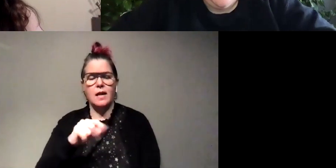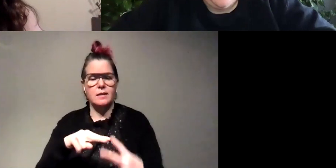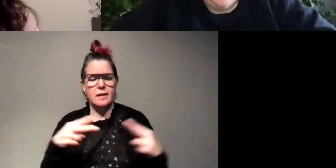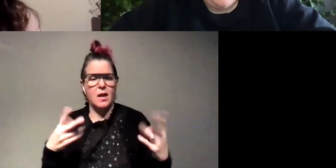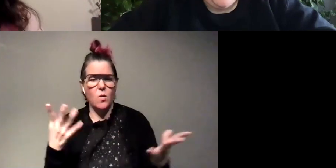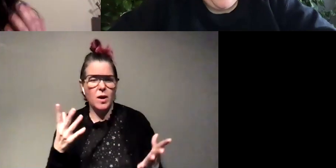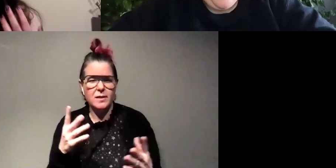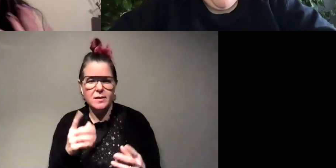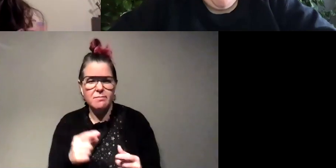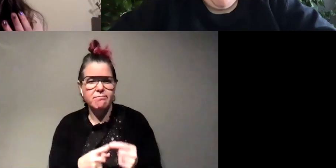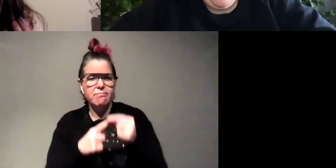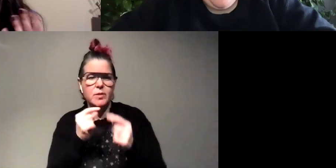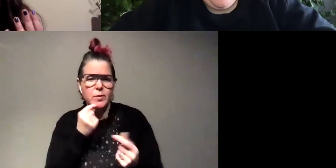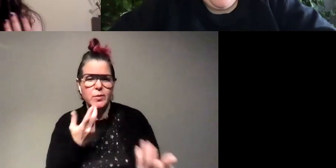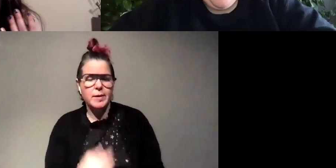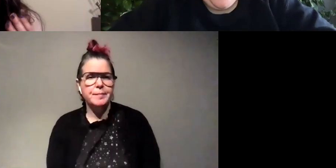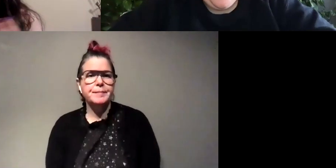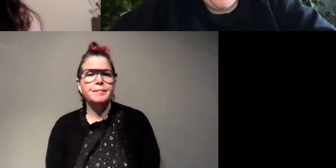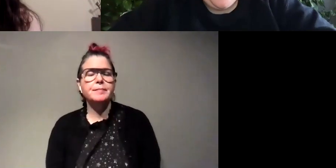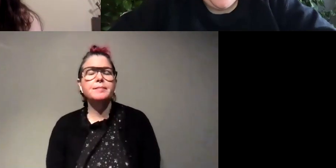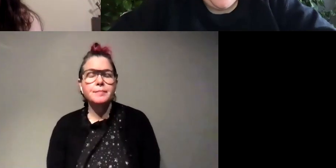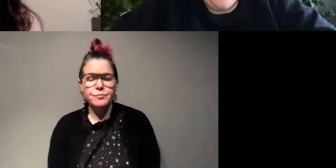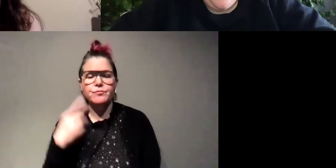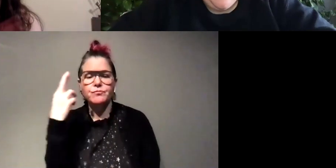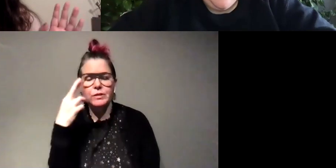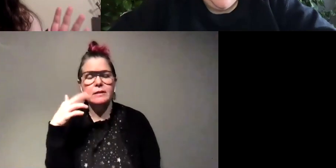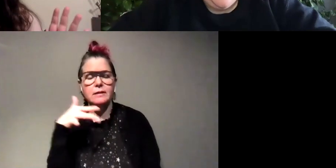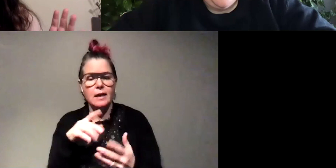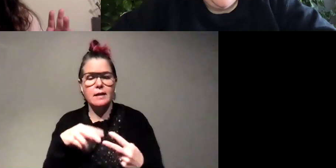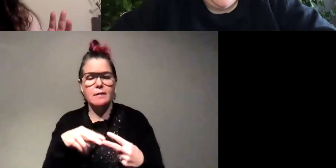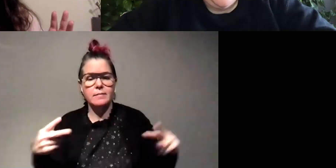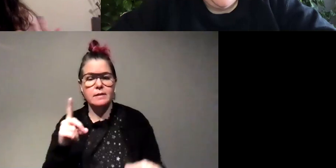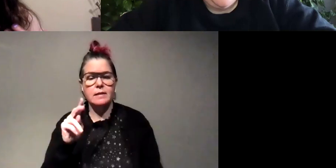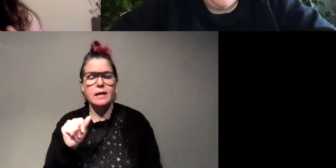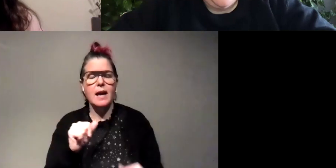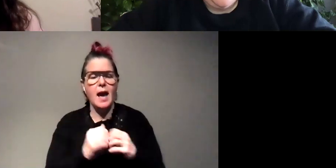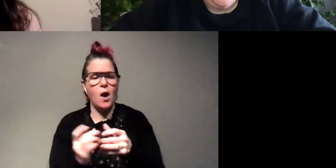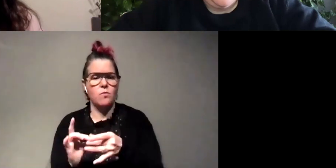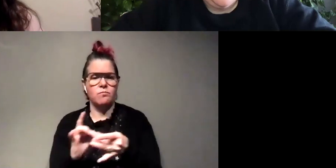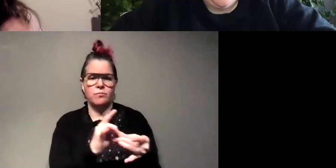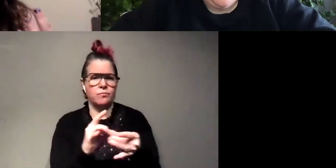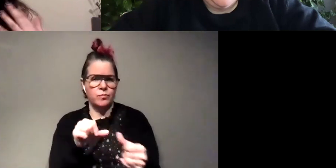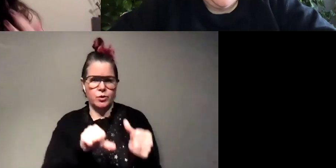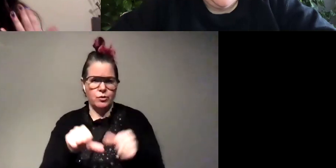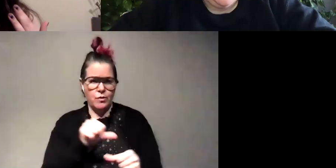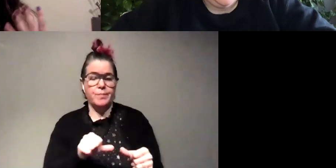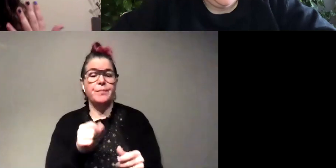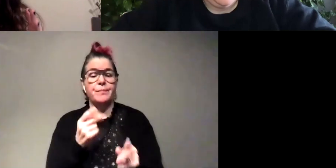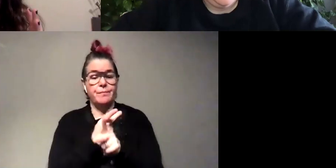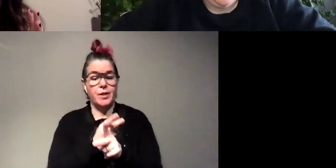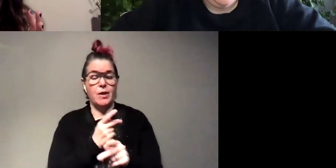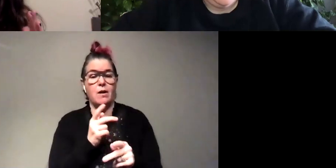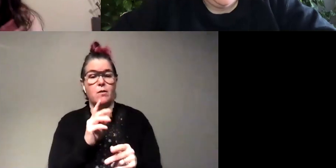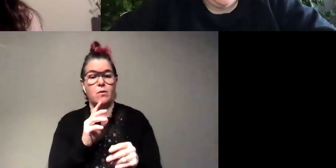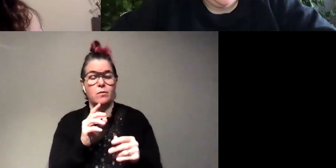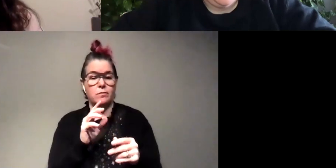so what's cool the reason we study dna is so we can figure out how they're related to each other and then by figuring out how they're related